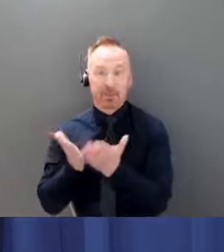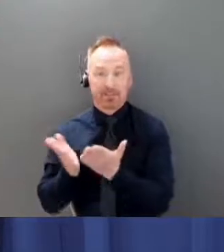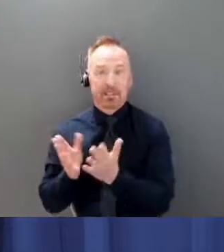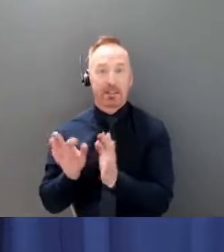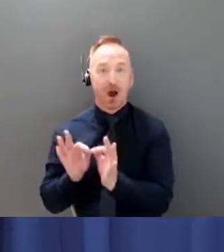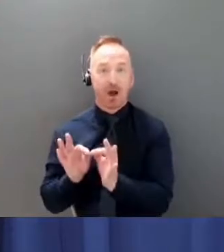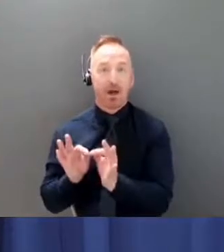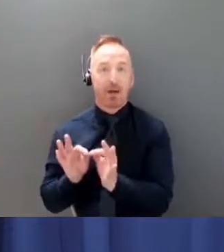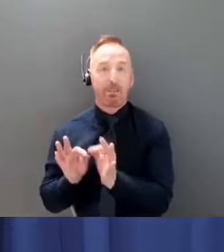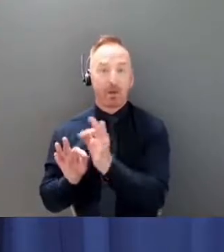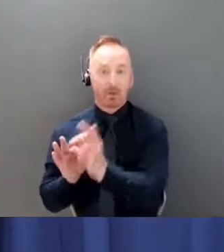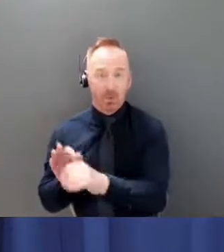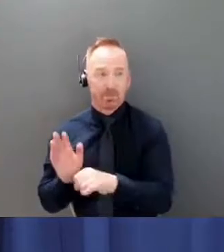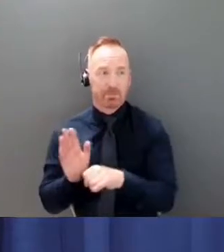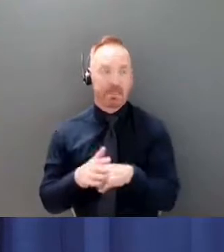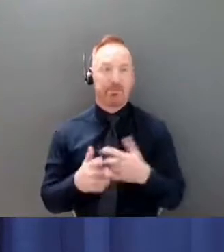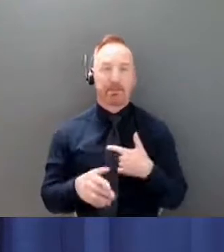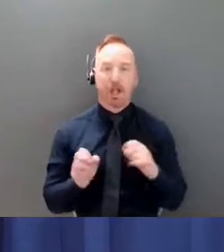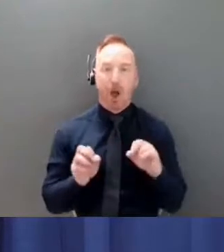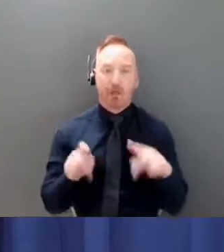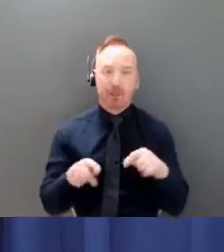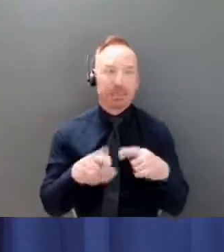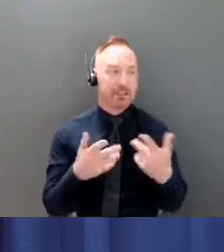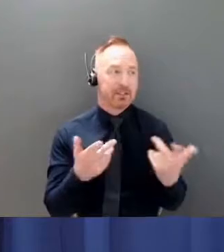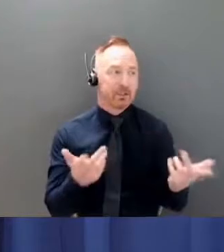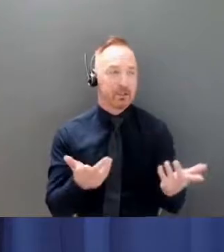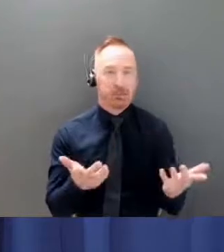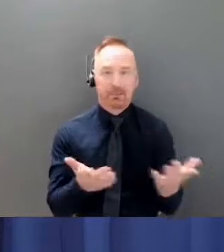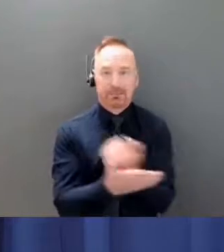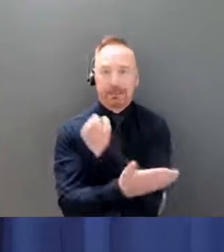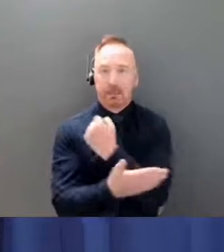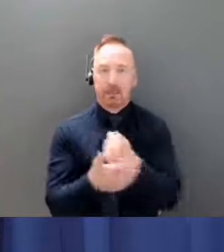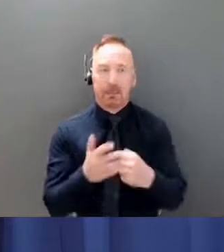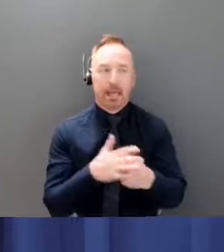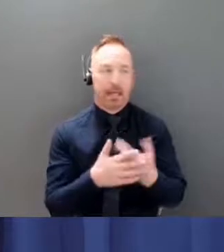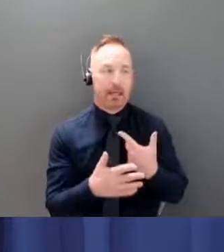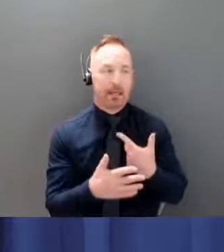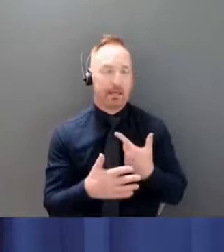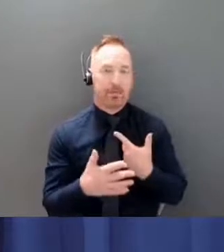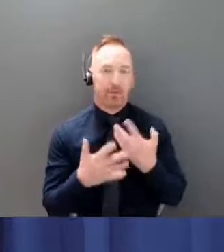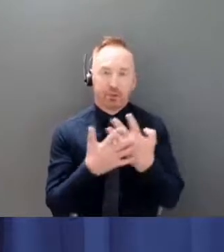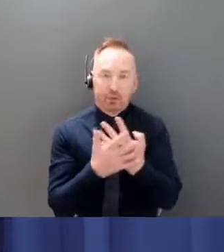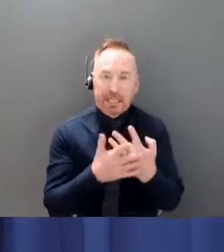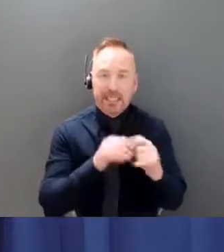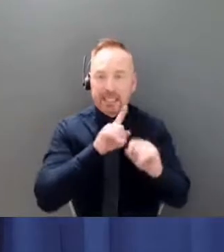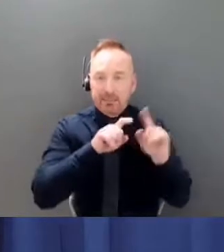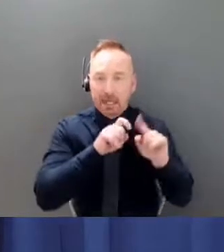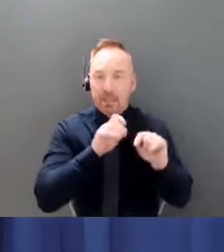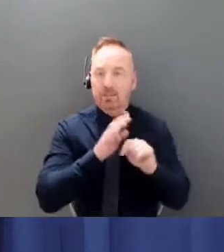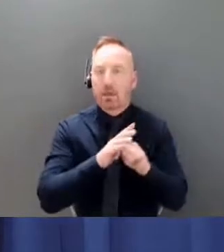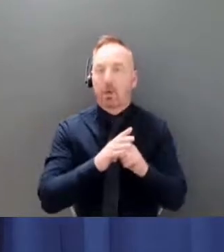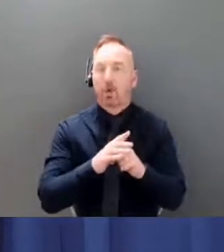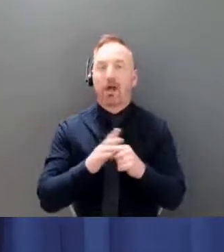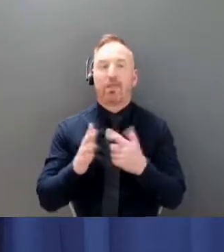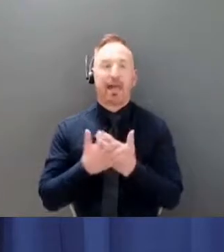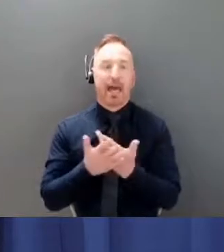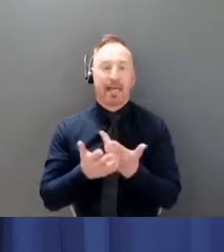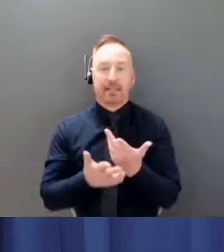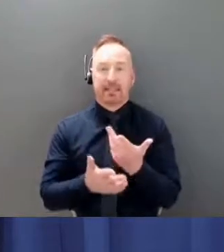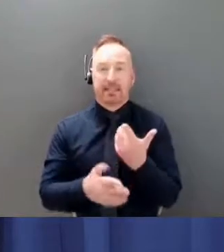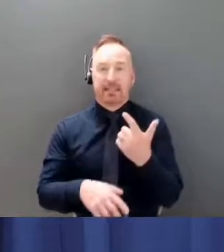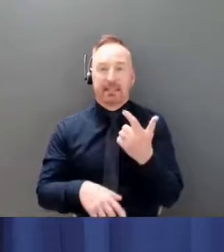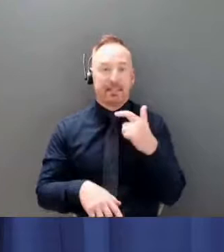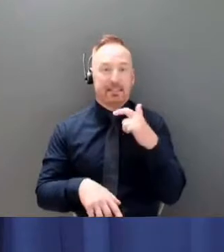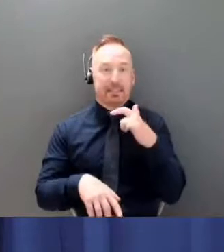timely interventions or for screening. And, of course, you have to catch up for that, but there is that lost time, which can have